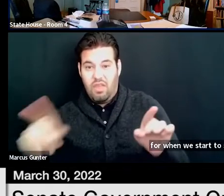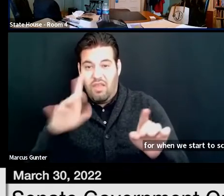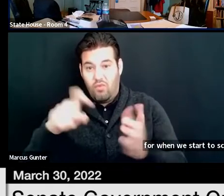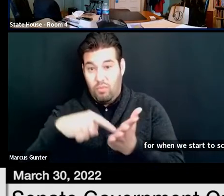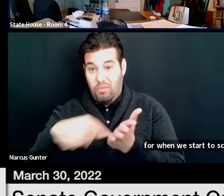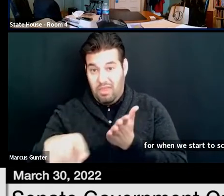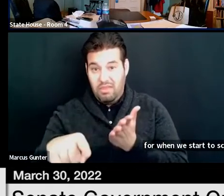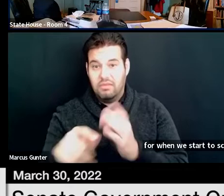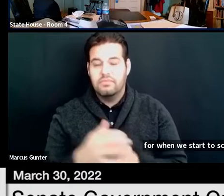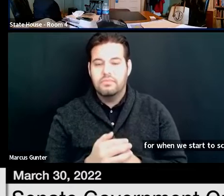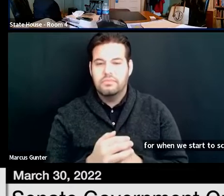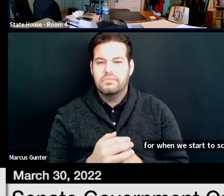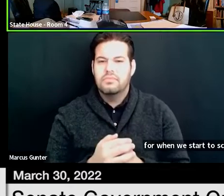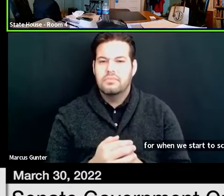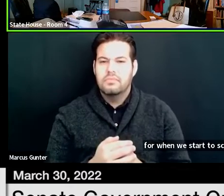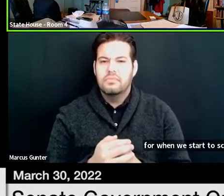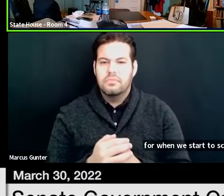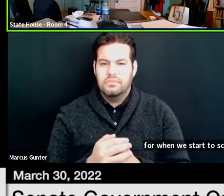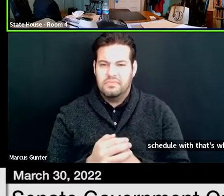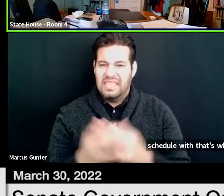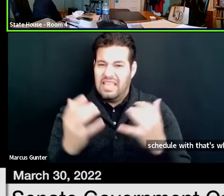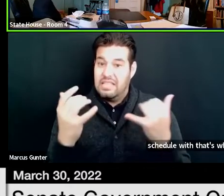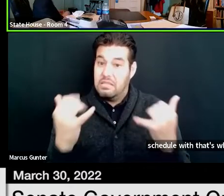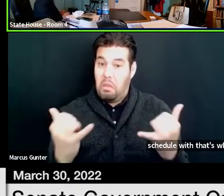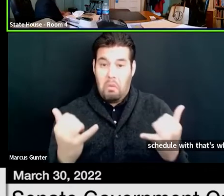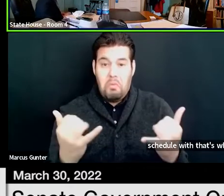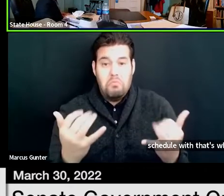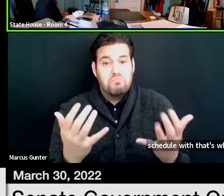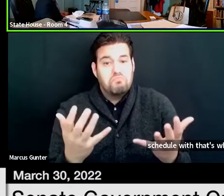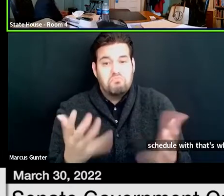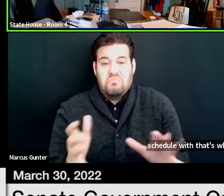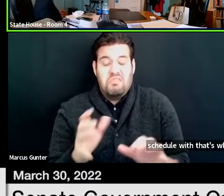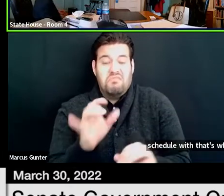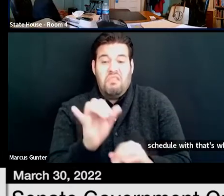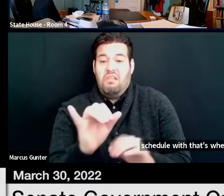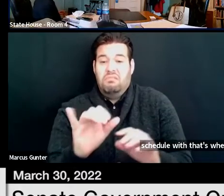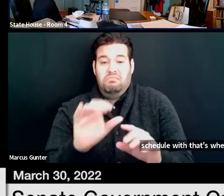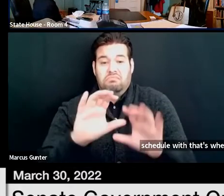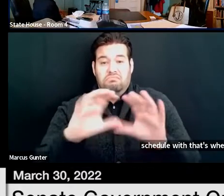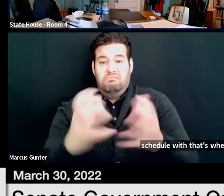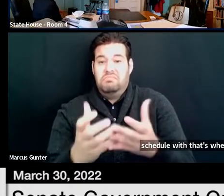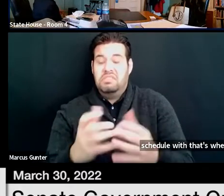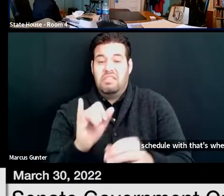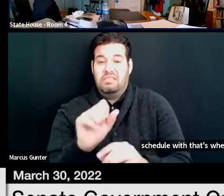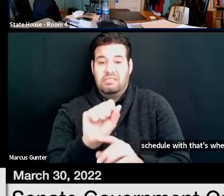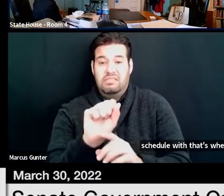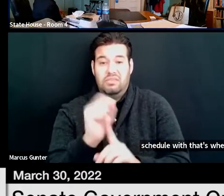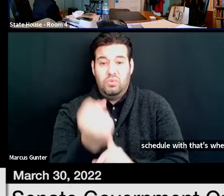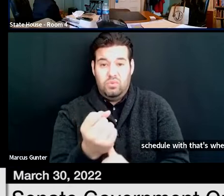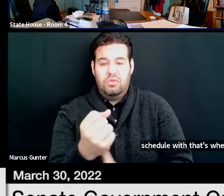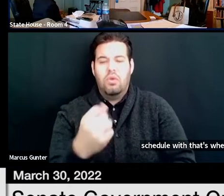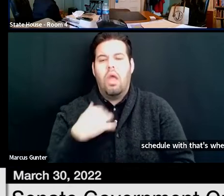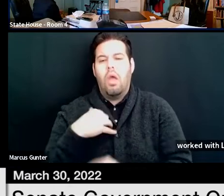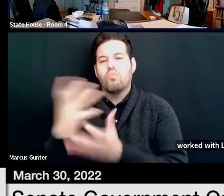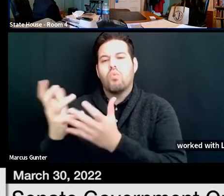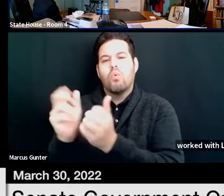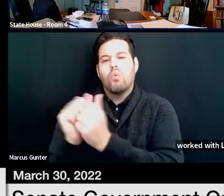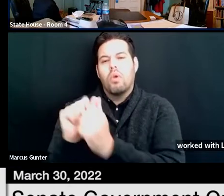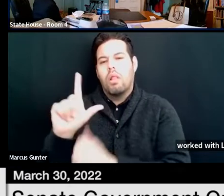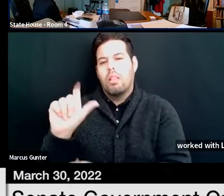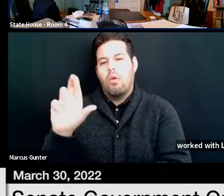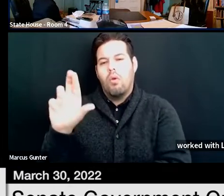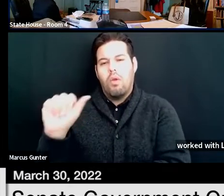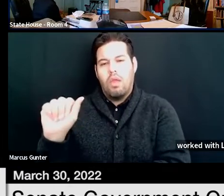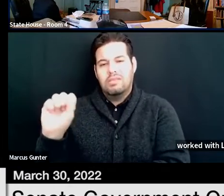That's where we're at right now. I've worked with Laura Siegel and the folks at the Department